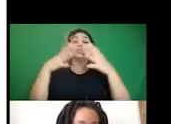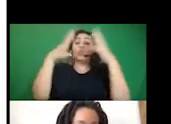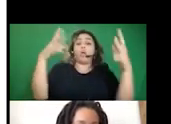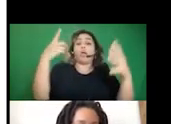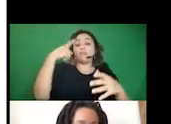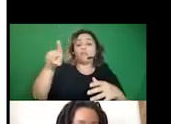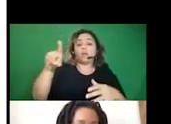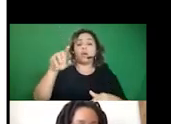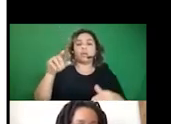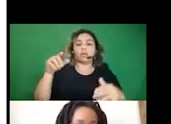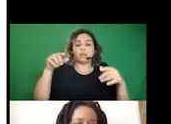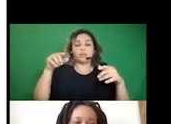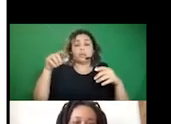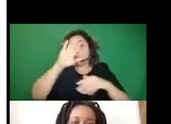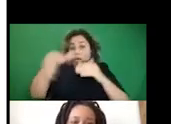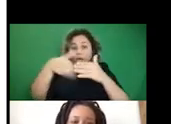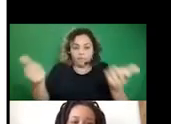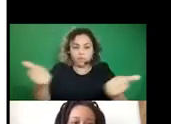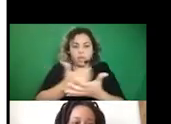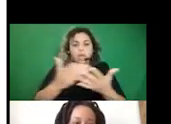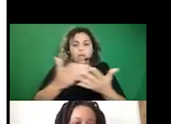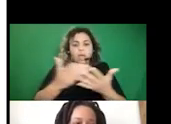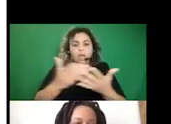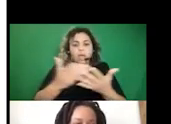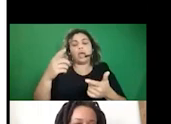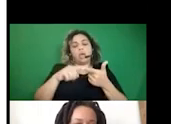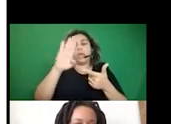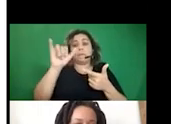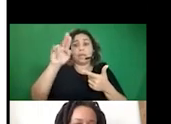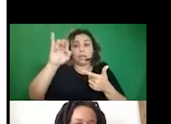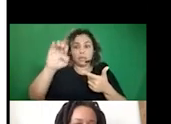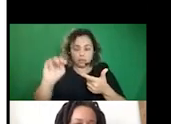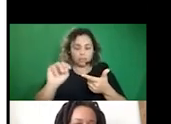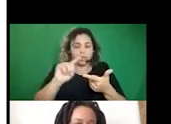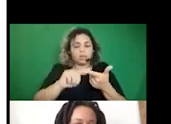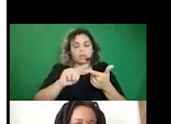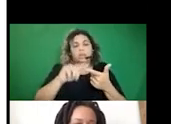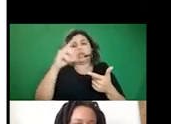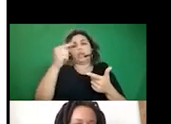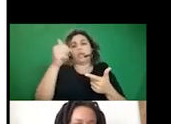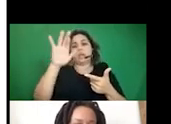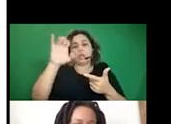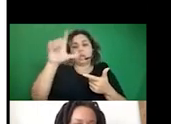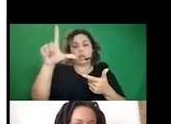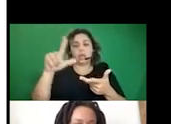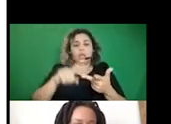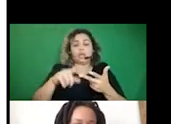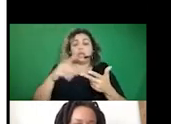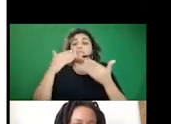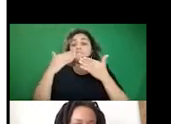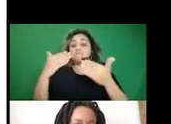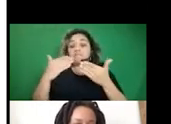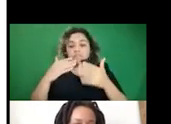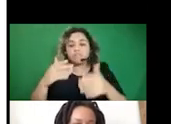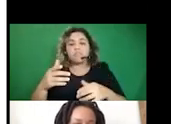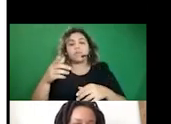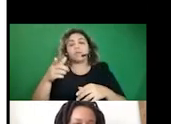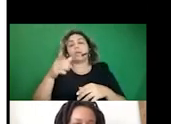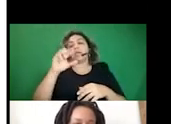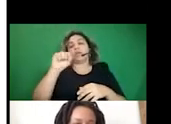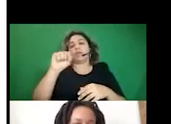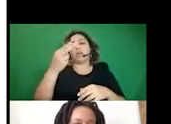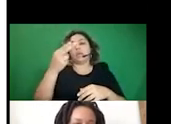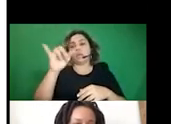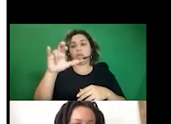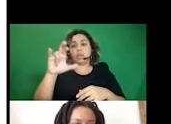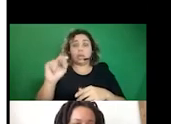from Benjamin stone. Gabriela. This was great. Thanks so much, Aaron and media justice Shireen. Thank you